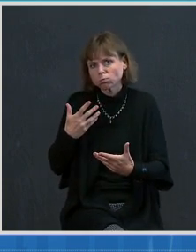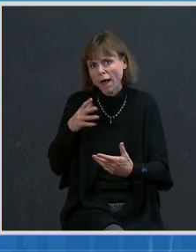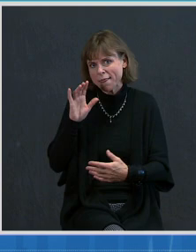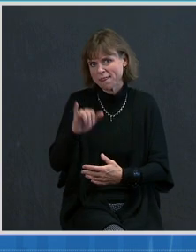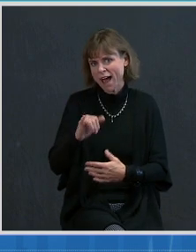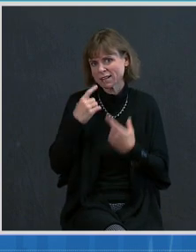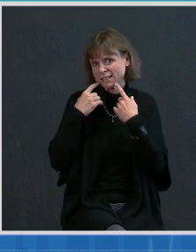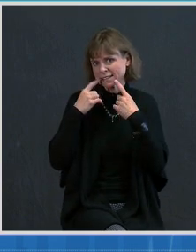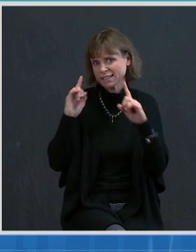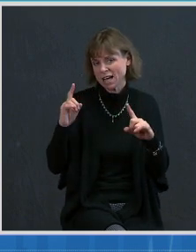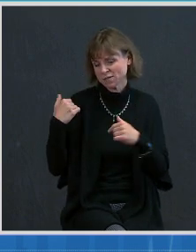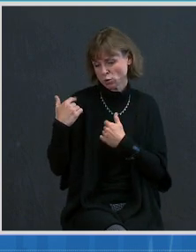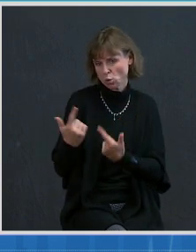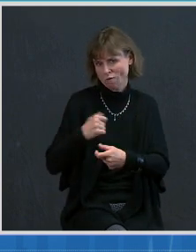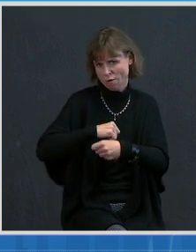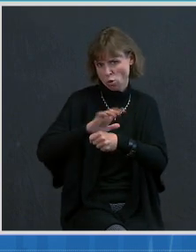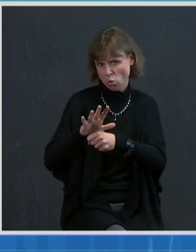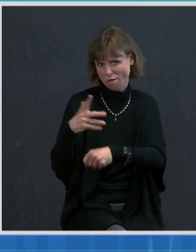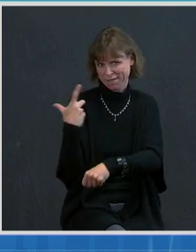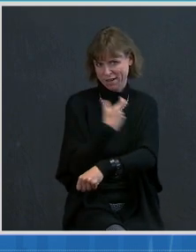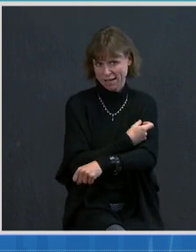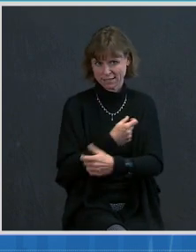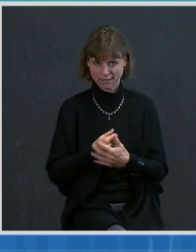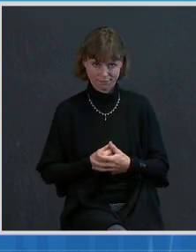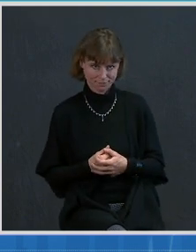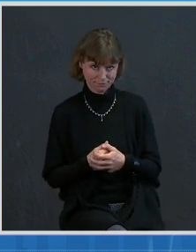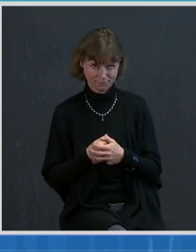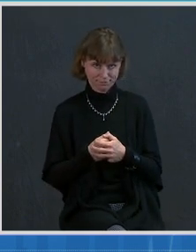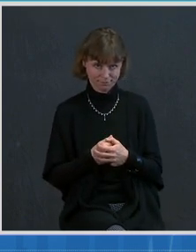-19 vaccine. Next slide.